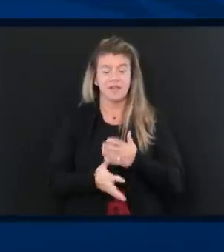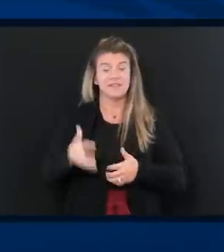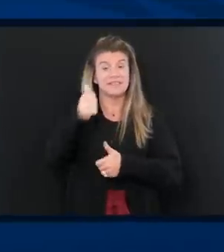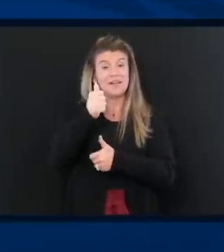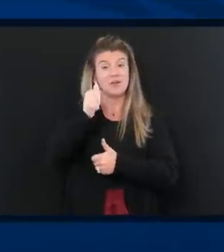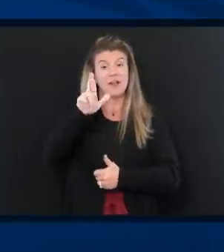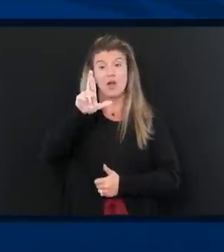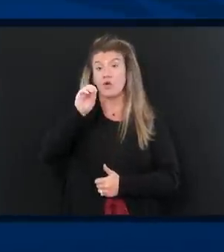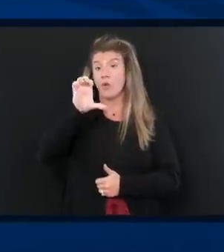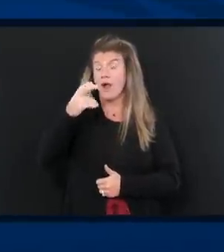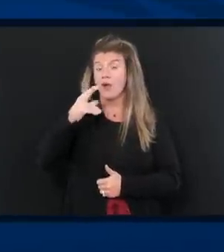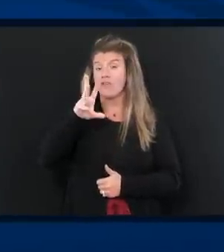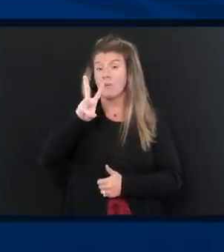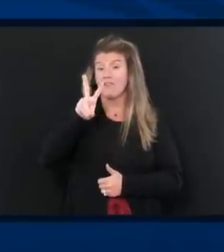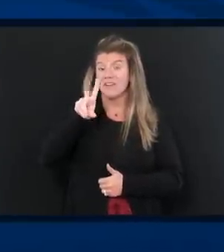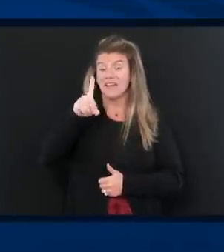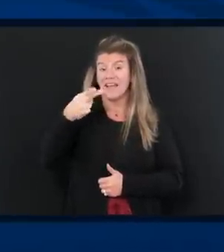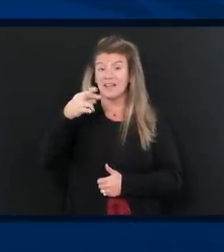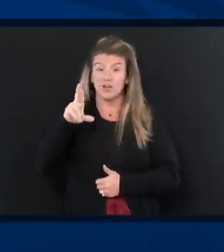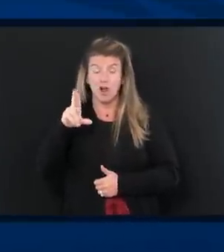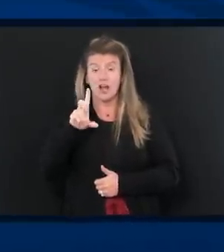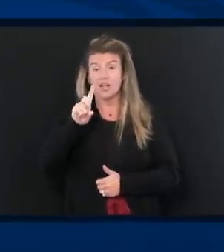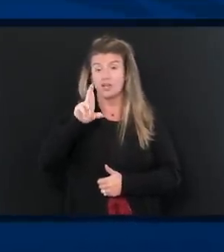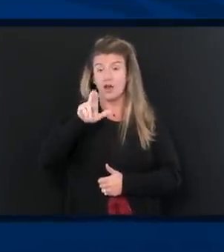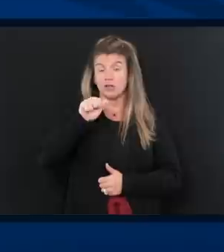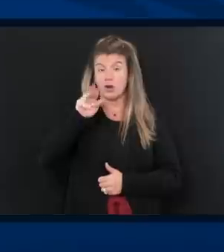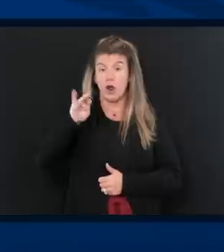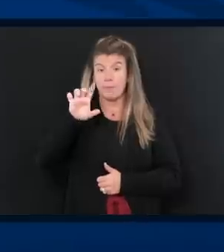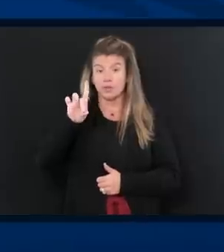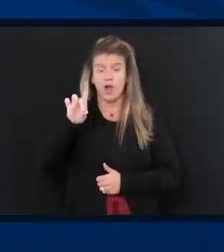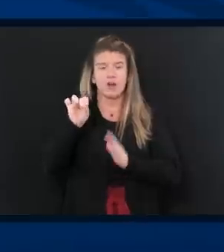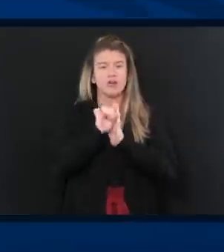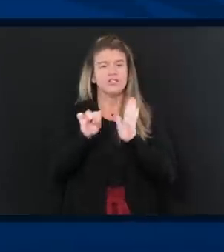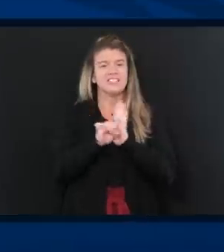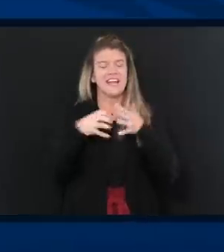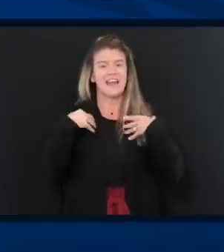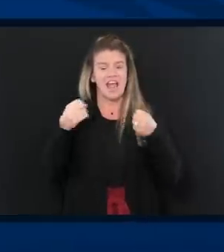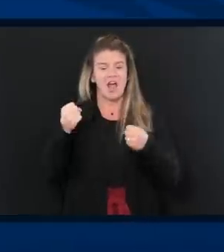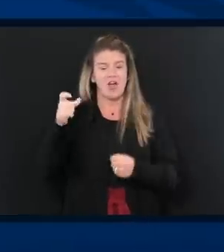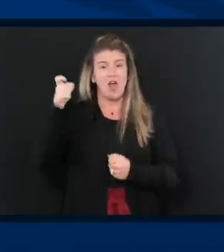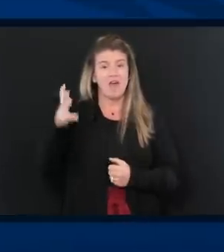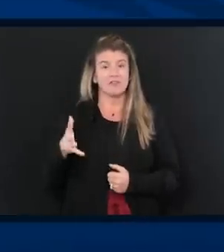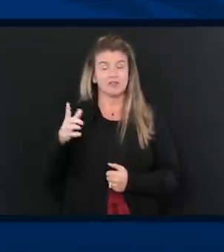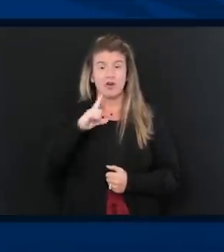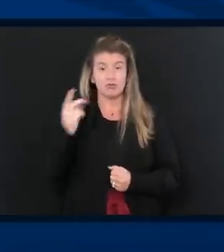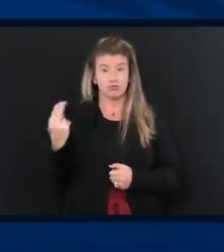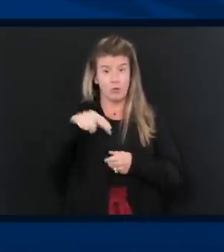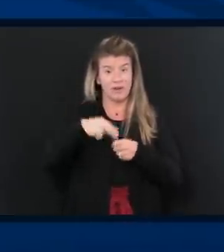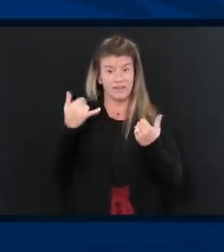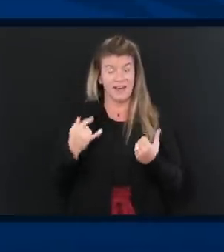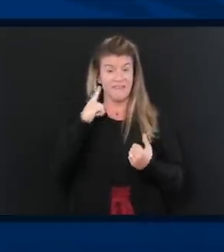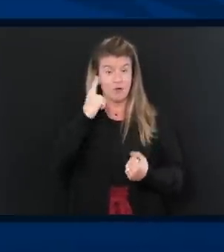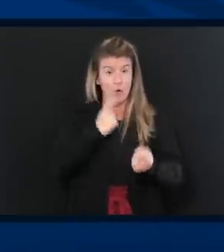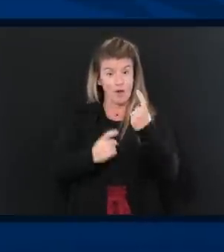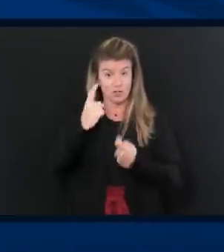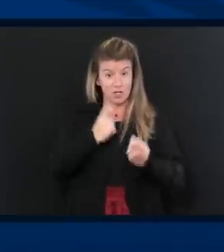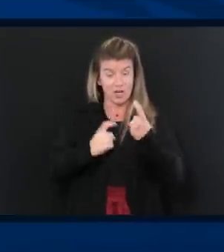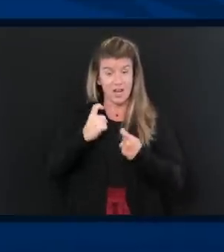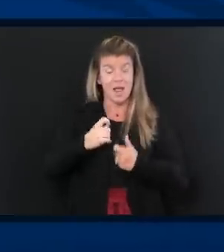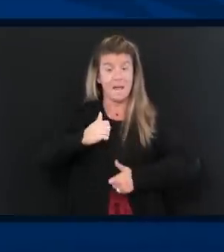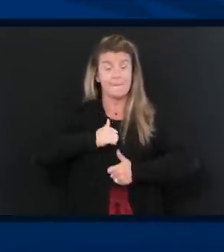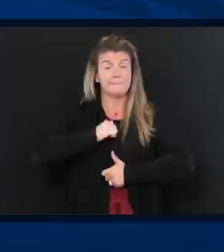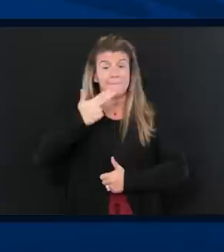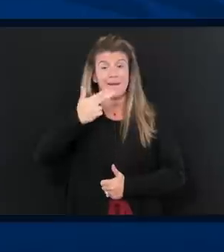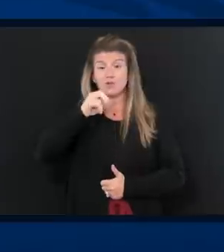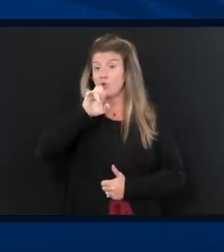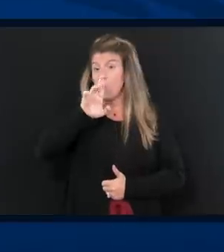Crouch from the West Virginia DHHR and Dr. Ayn Amjad, our state health officer, are also joining us today and are available for questions. Major General Hoyer with